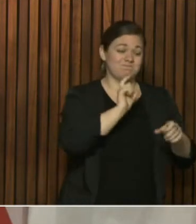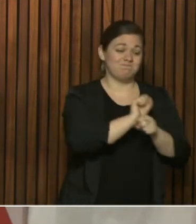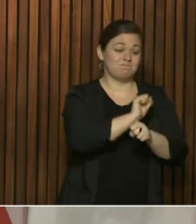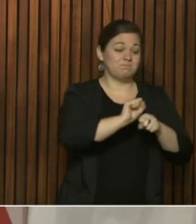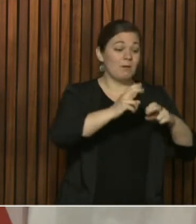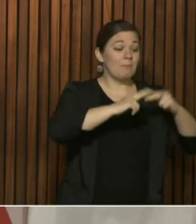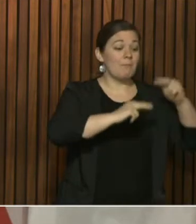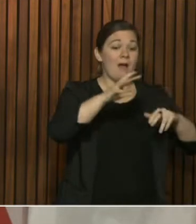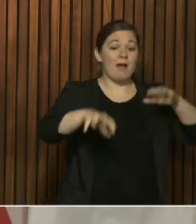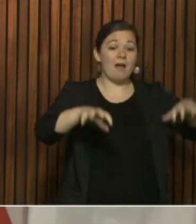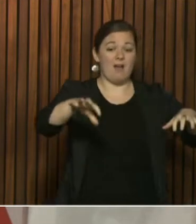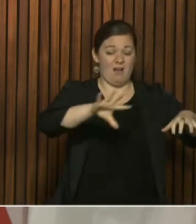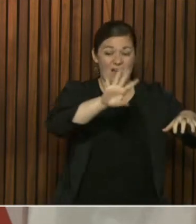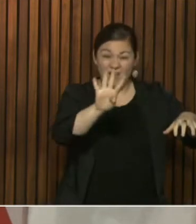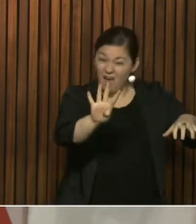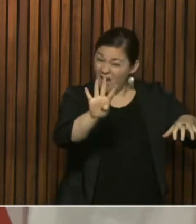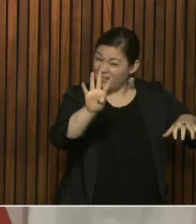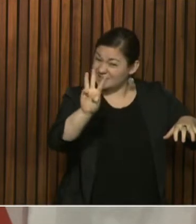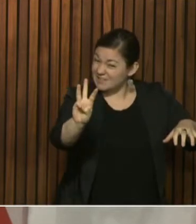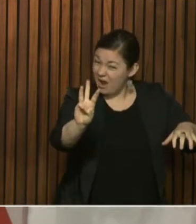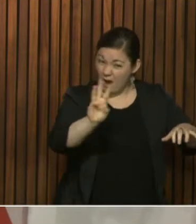were lab confirmed, others not.